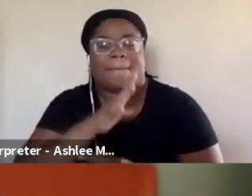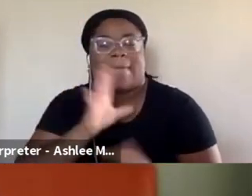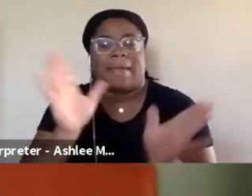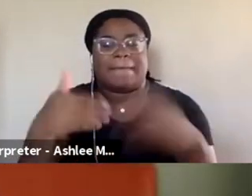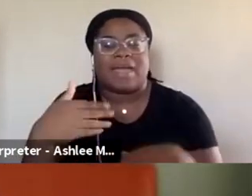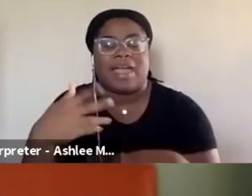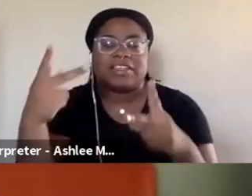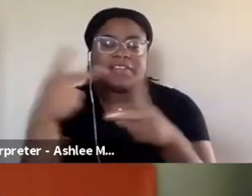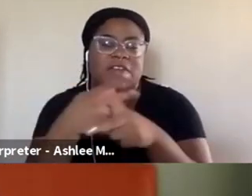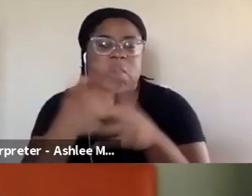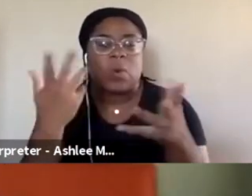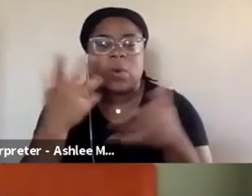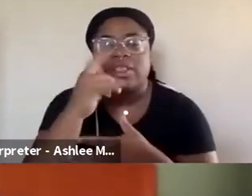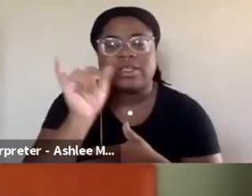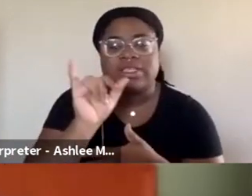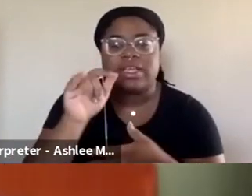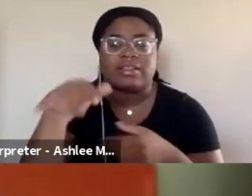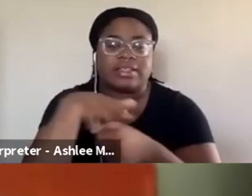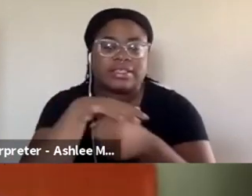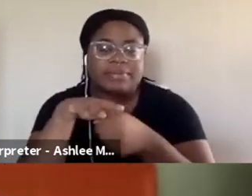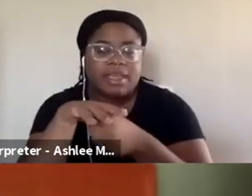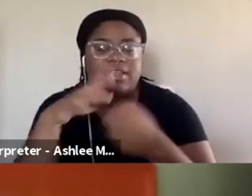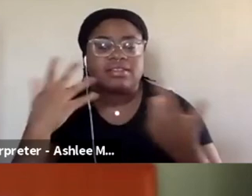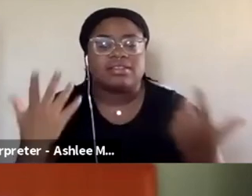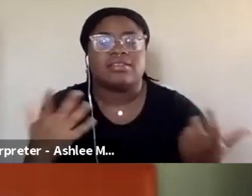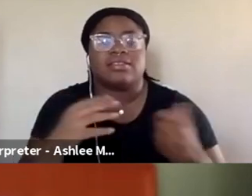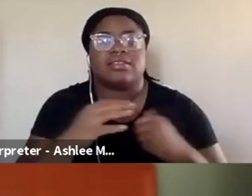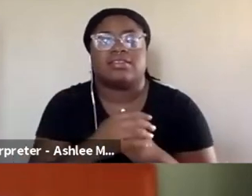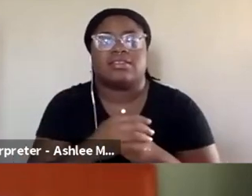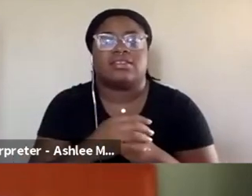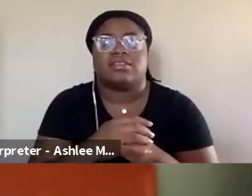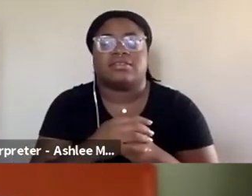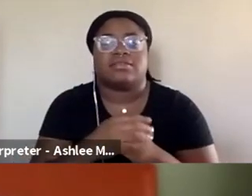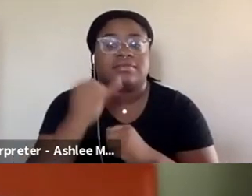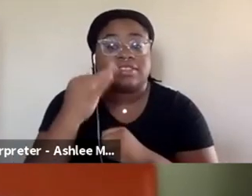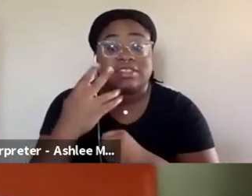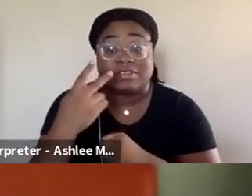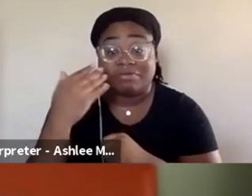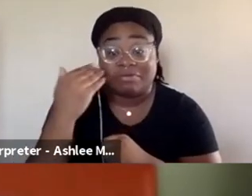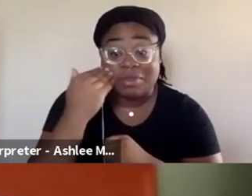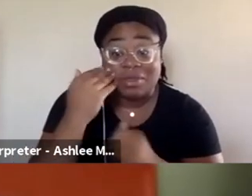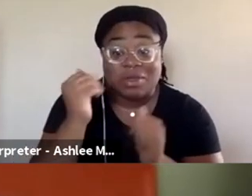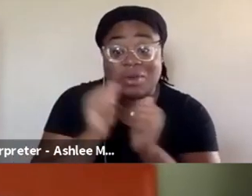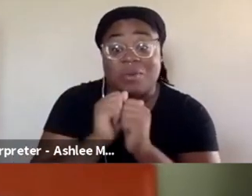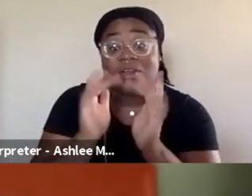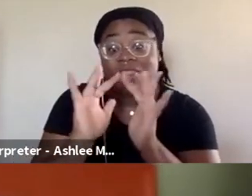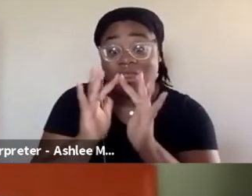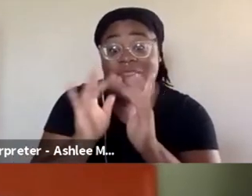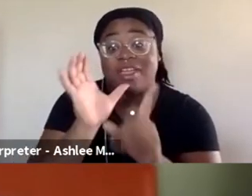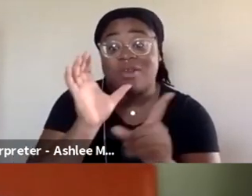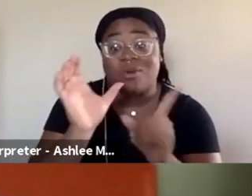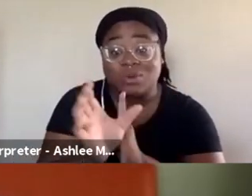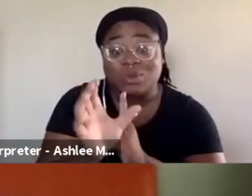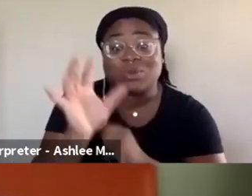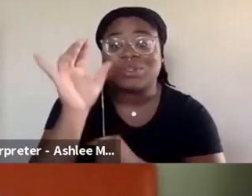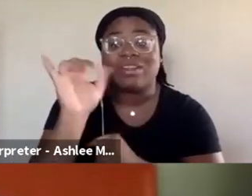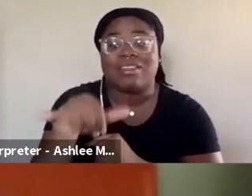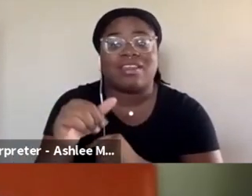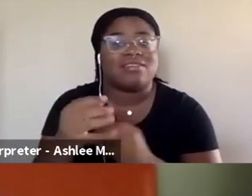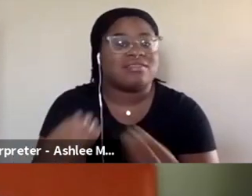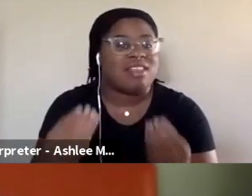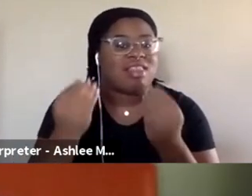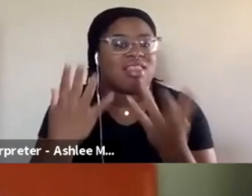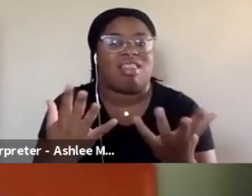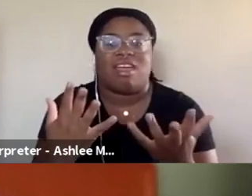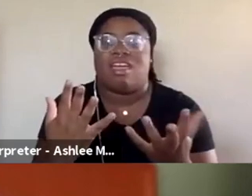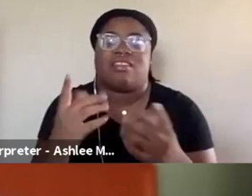looks like in terms of this space. Um, and you know, if you're, if you're familiar at all with online culture, you'll know that like, there are lots of